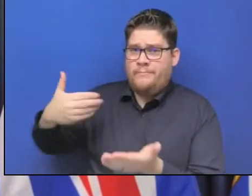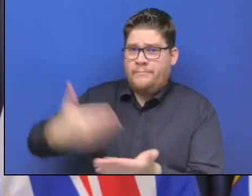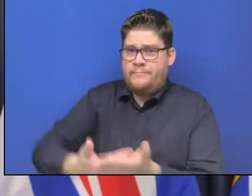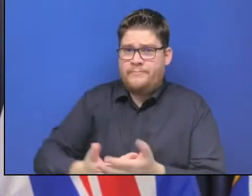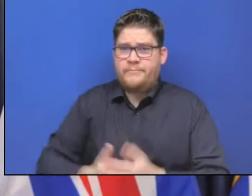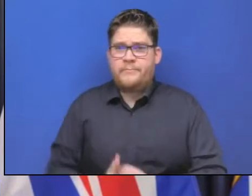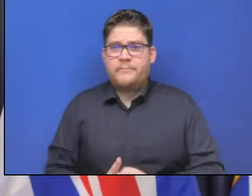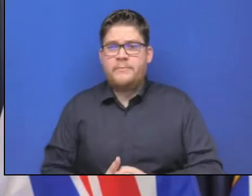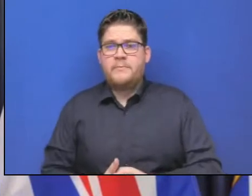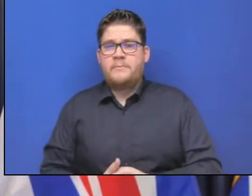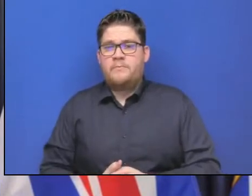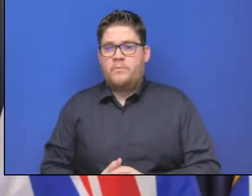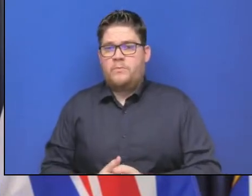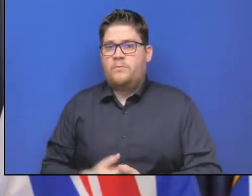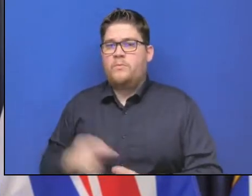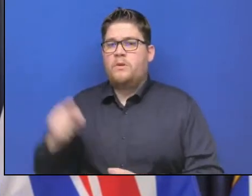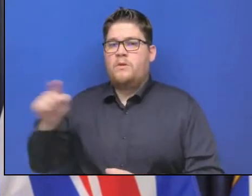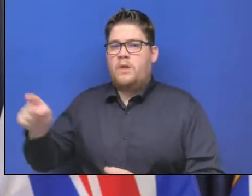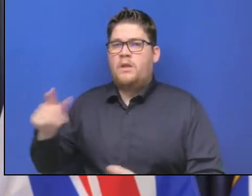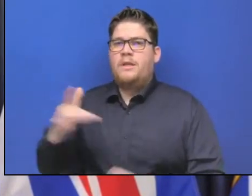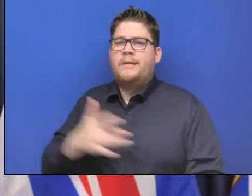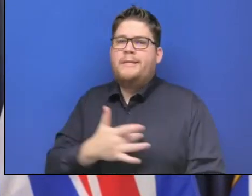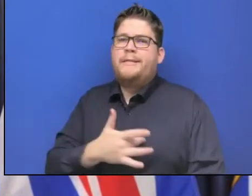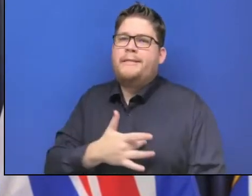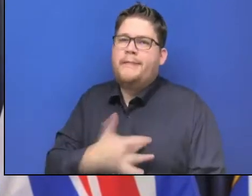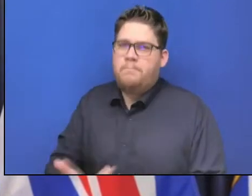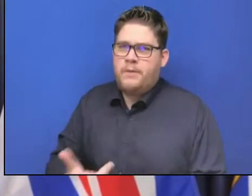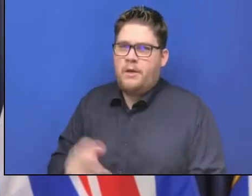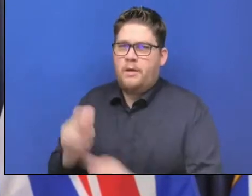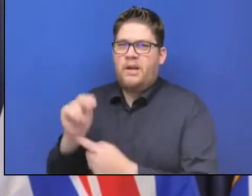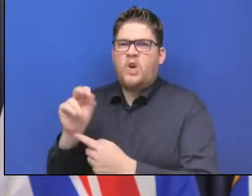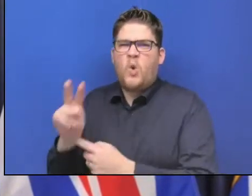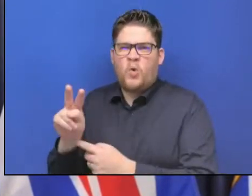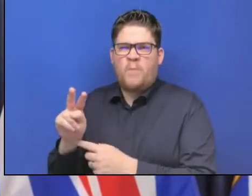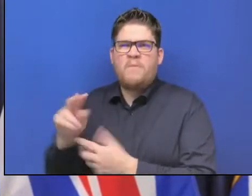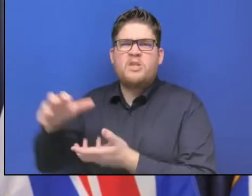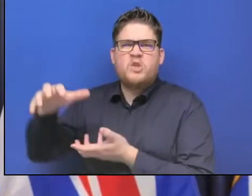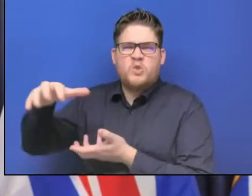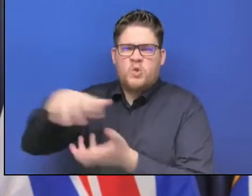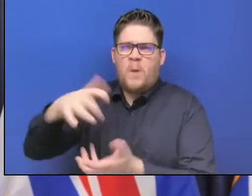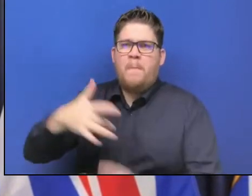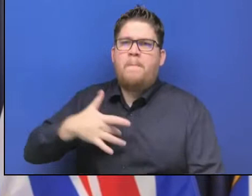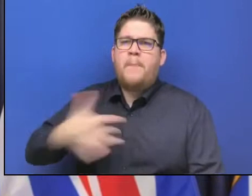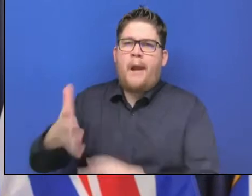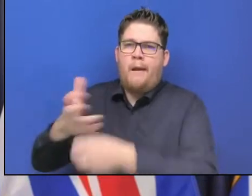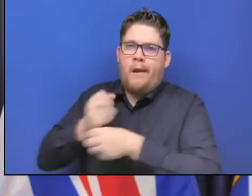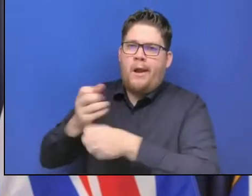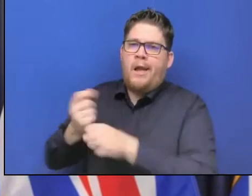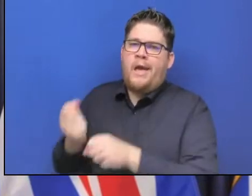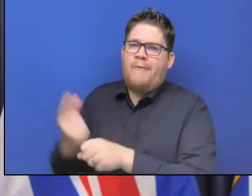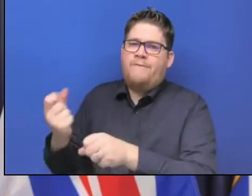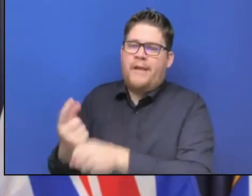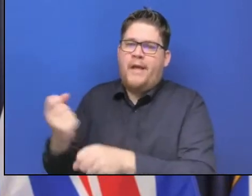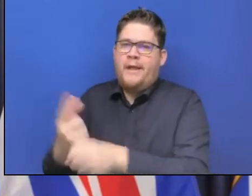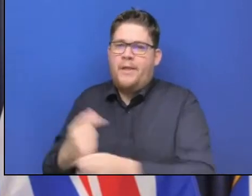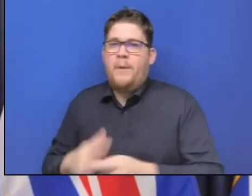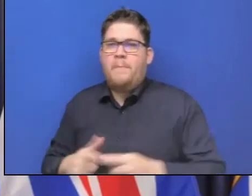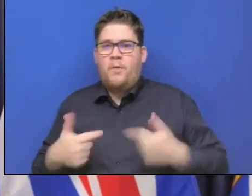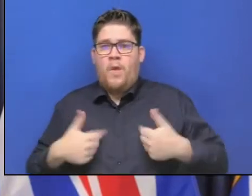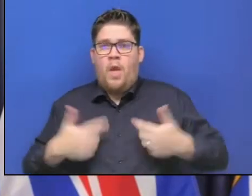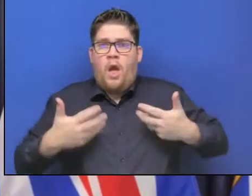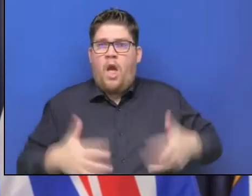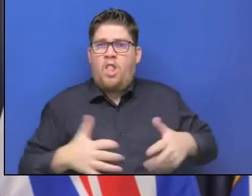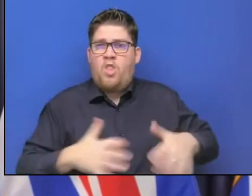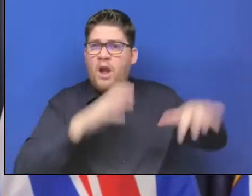typical November storm. But obviously, as I said, the ground is saturated, so we are watching that go through. The one after it